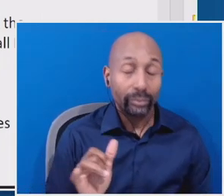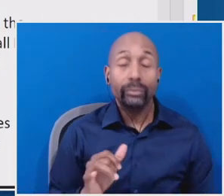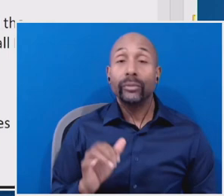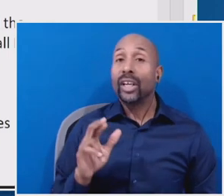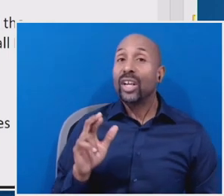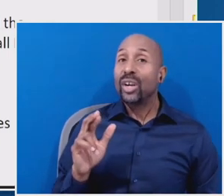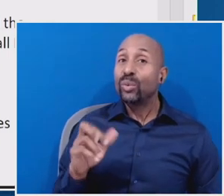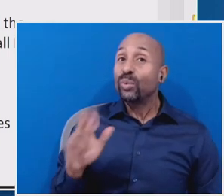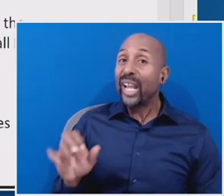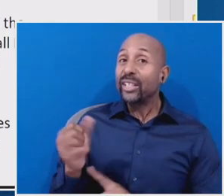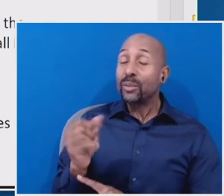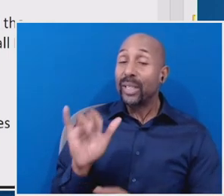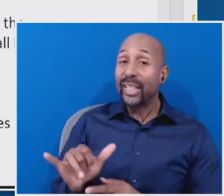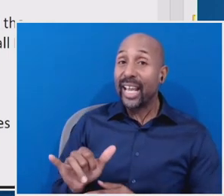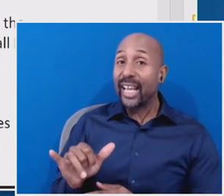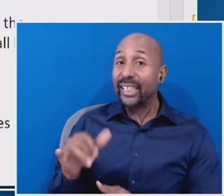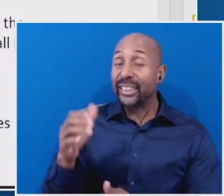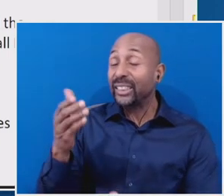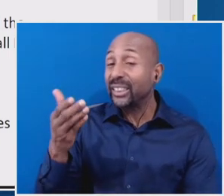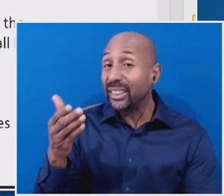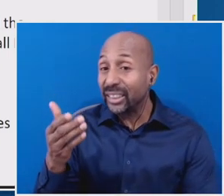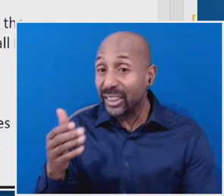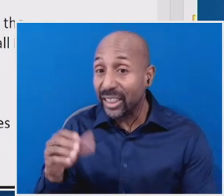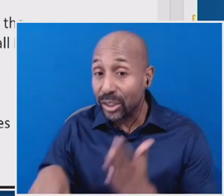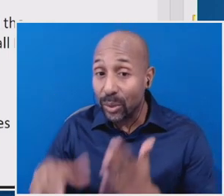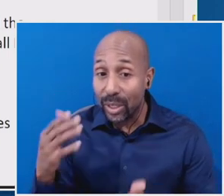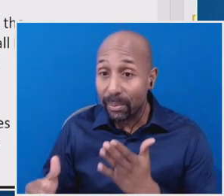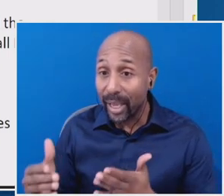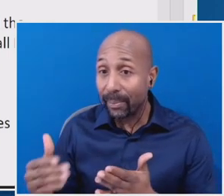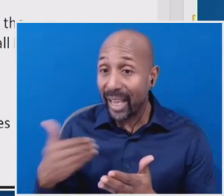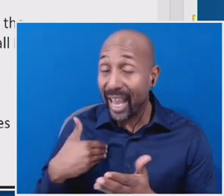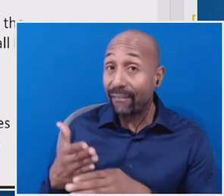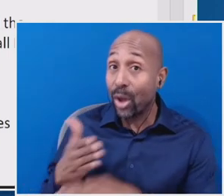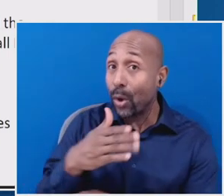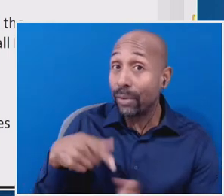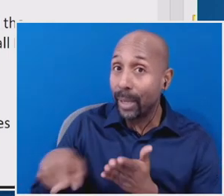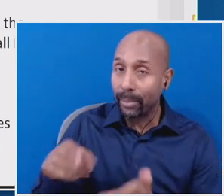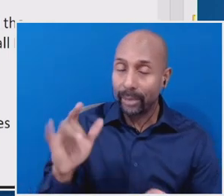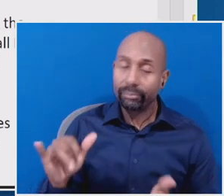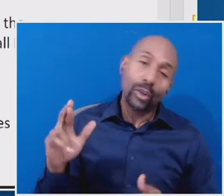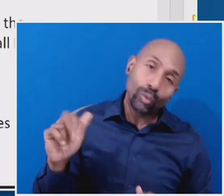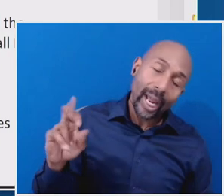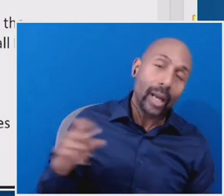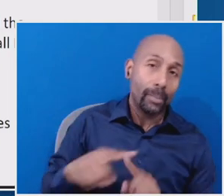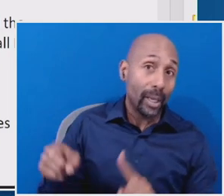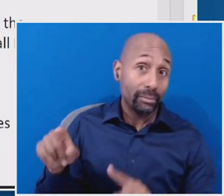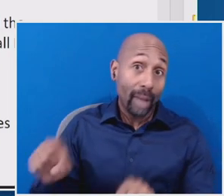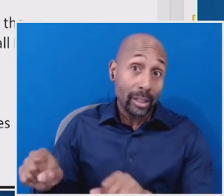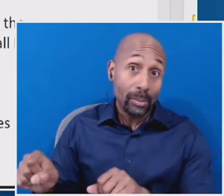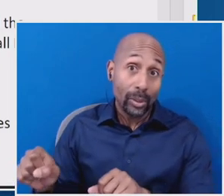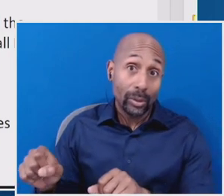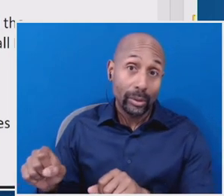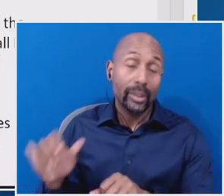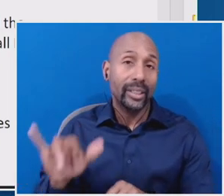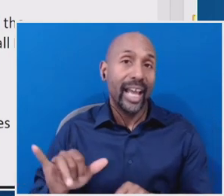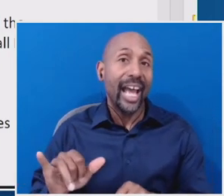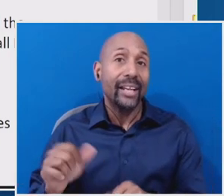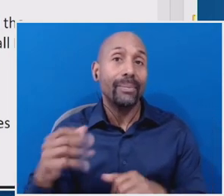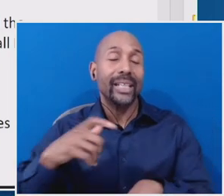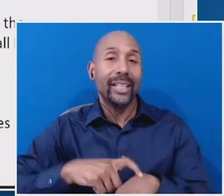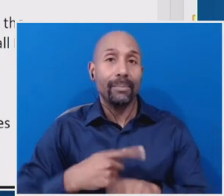even owe a Pell overpayment in these circumstances, that is sometimes an outcome of the return of Title IV calculation.